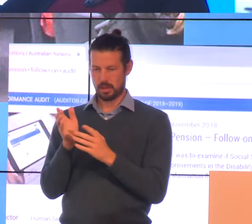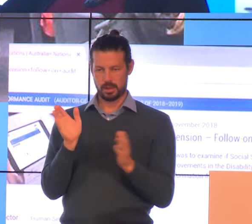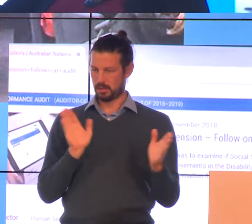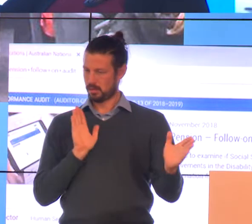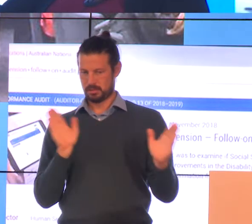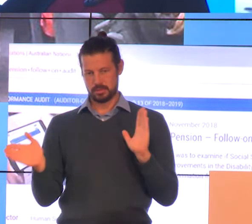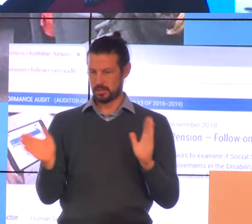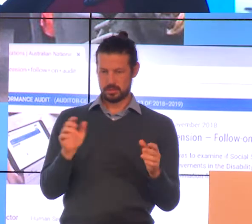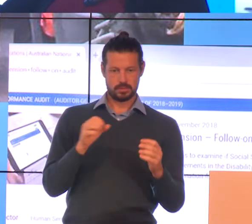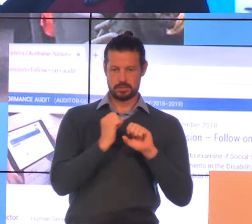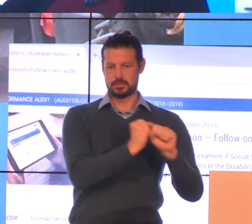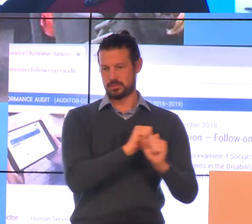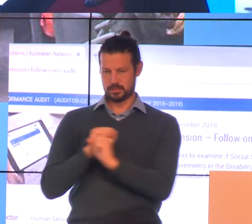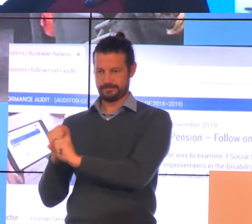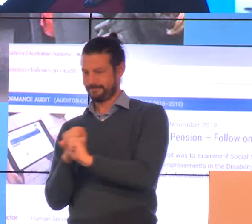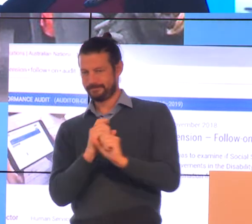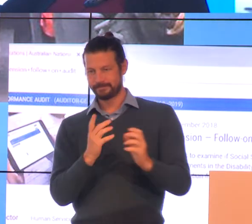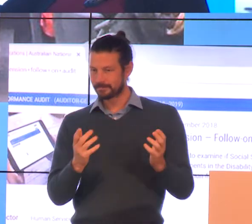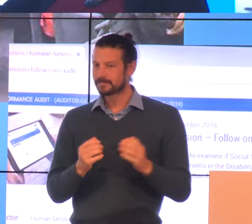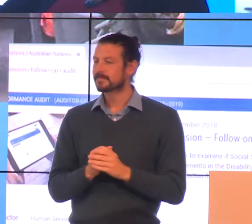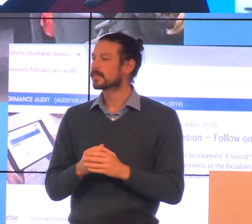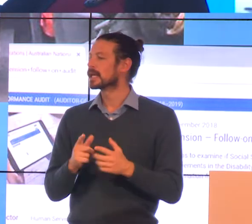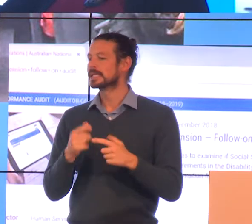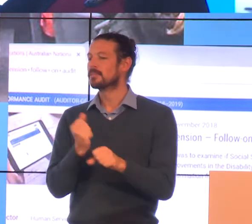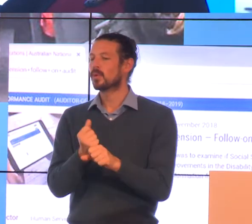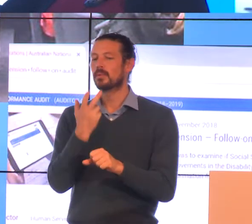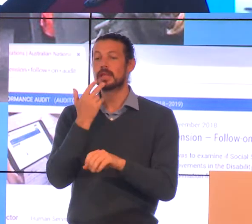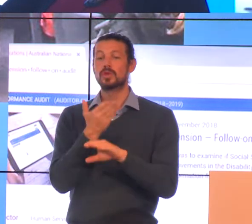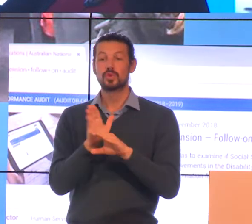either people who are on Newstart who